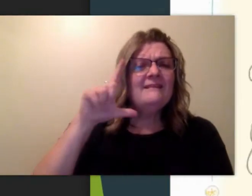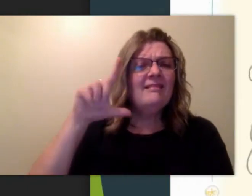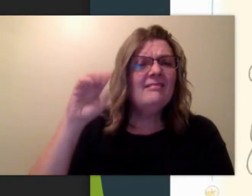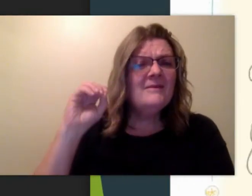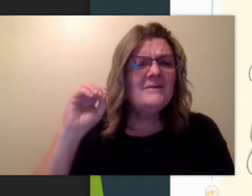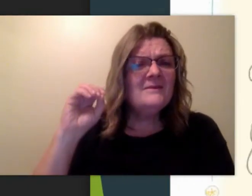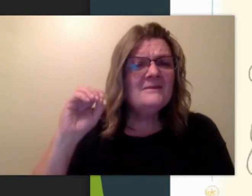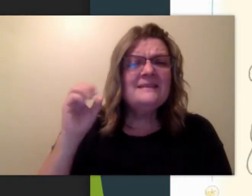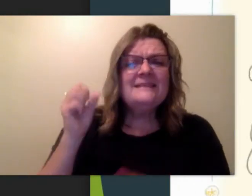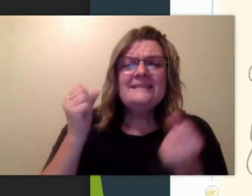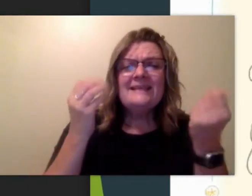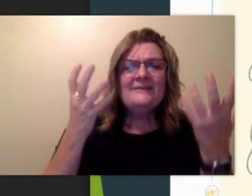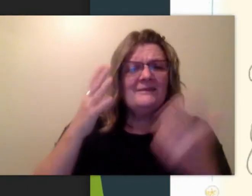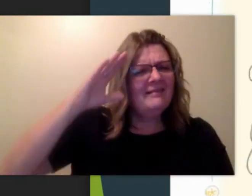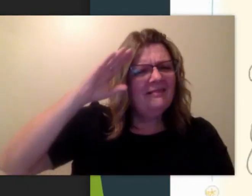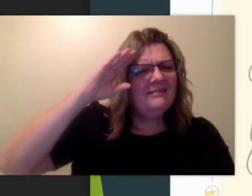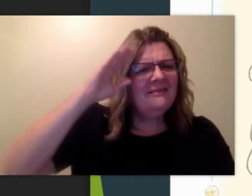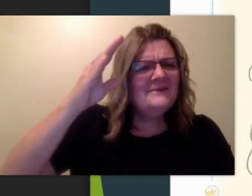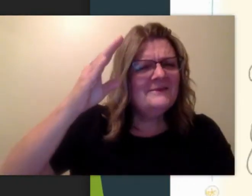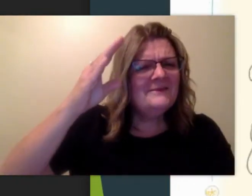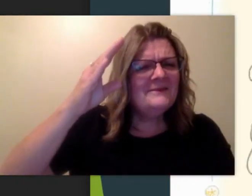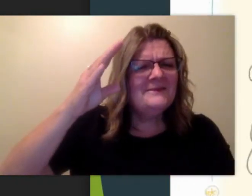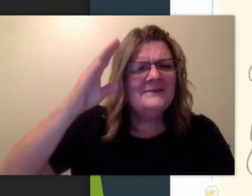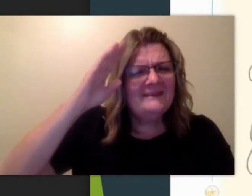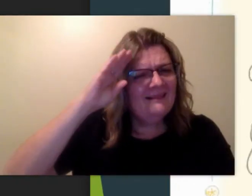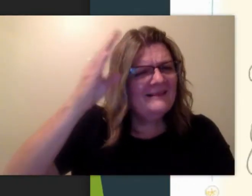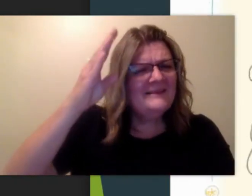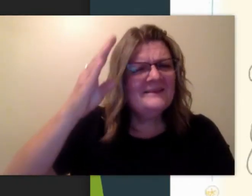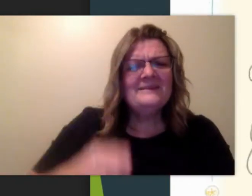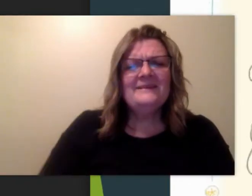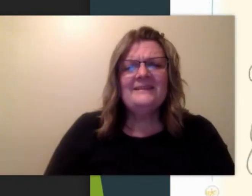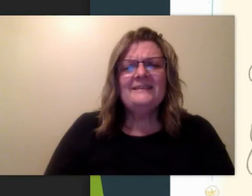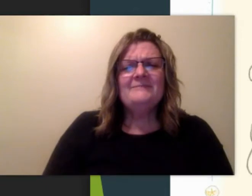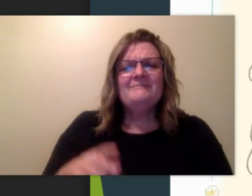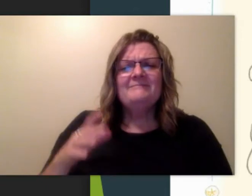Hello, is this, this is the sign for hello.